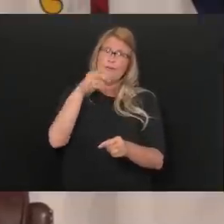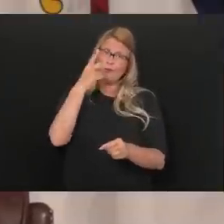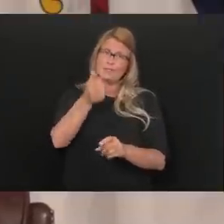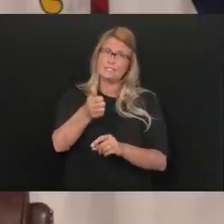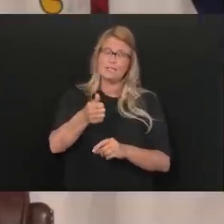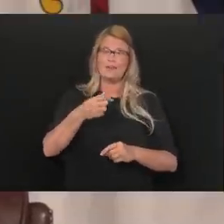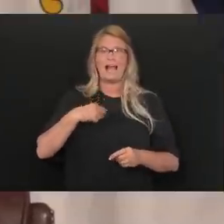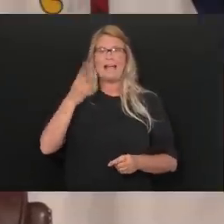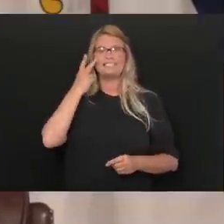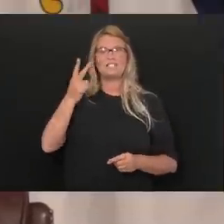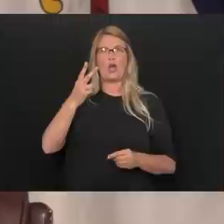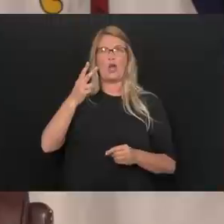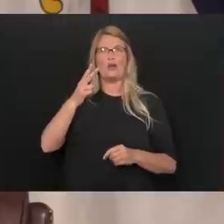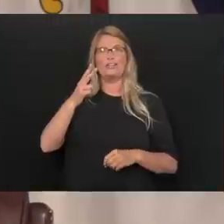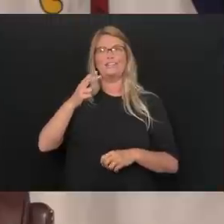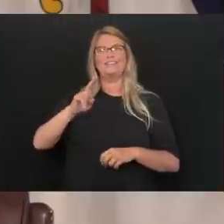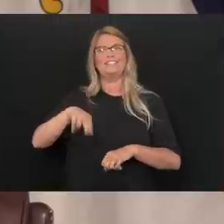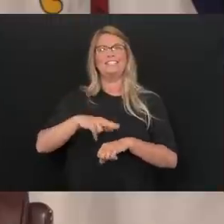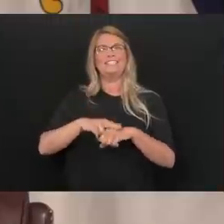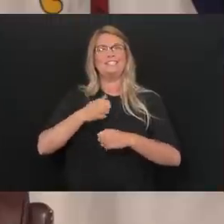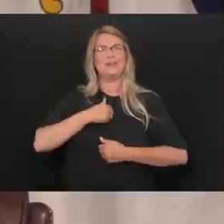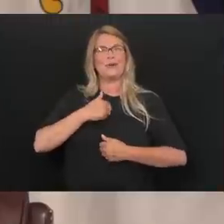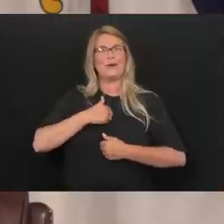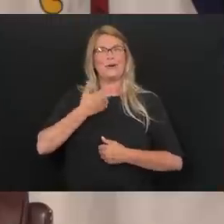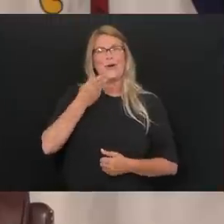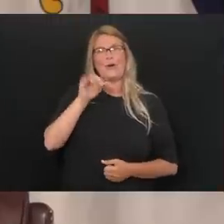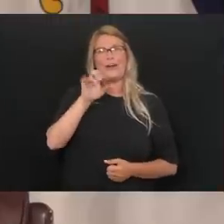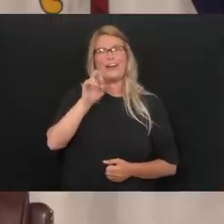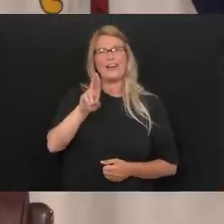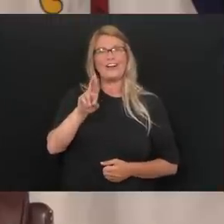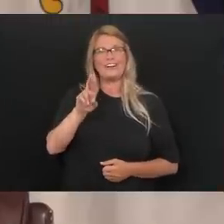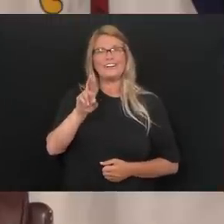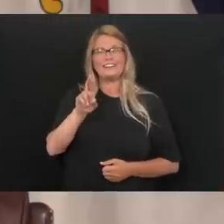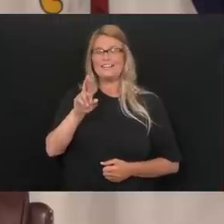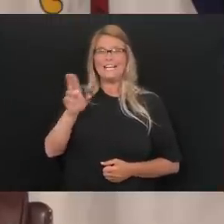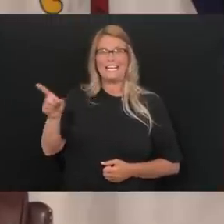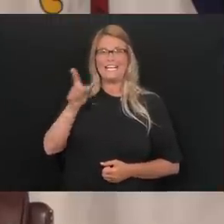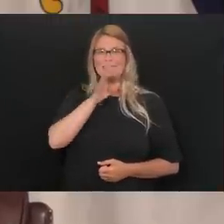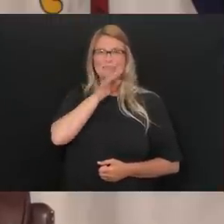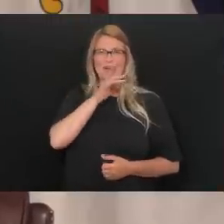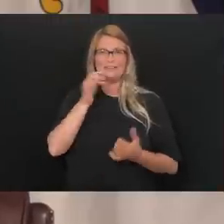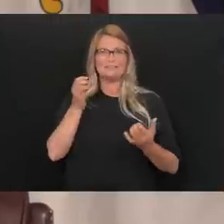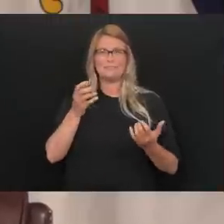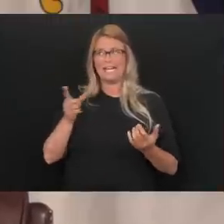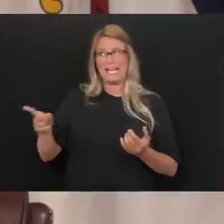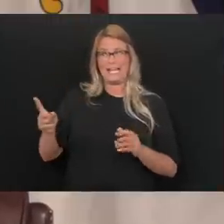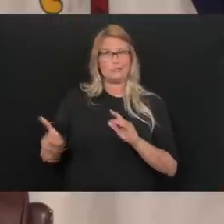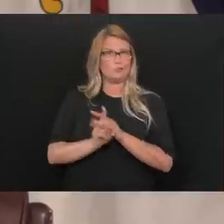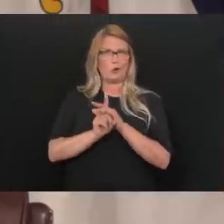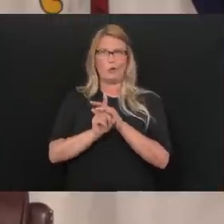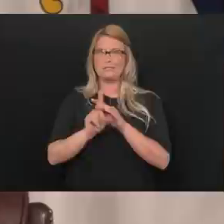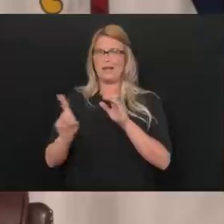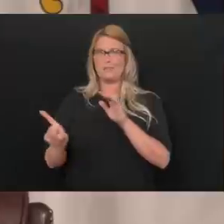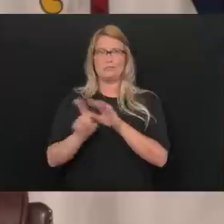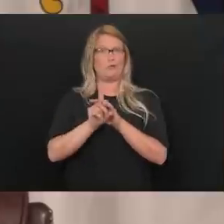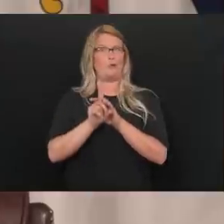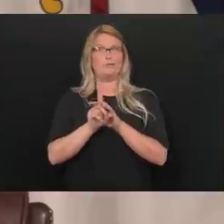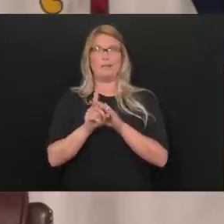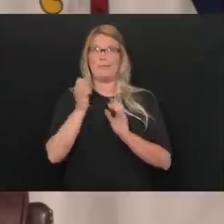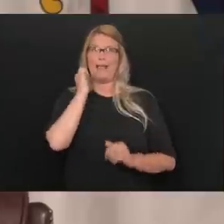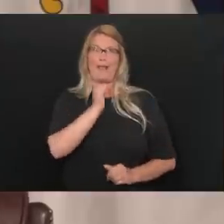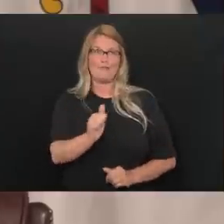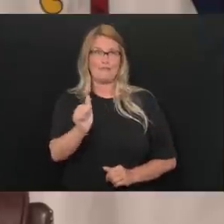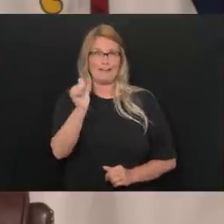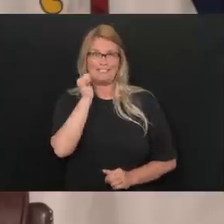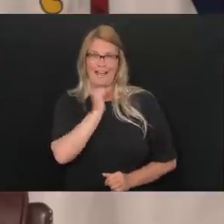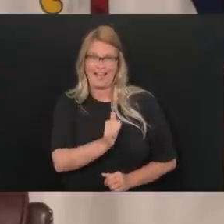Hoyer up there and he didn't talk today that, you know, but, uh, he's been here every day. And, and I think, I